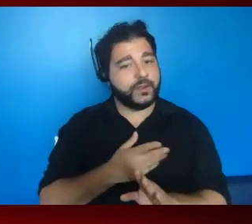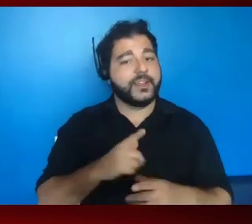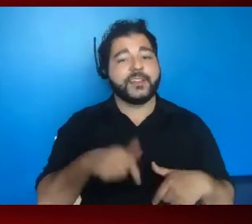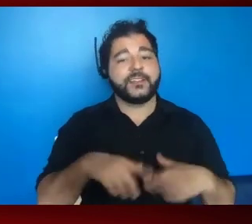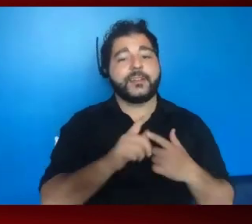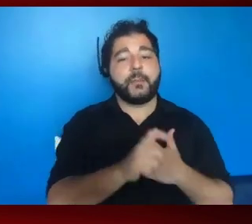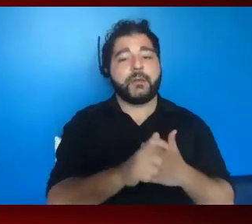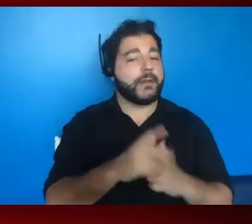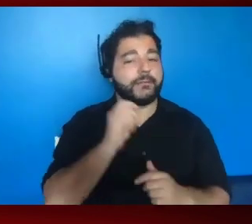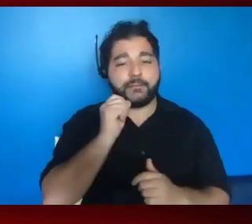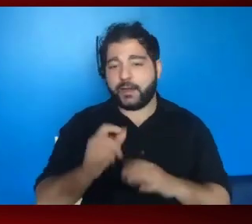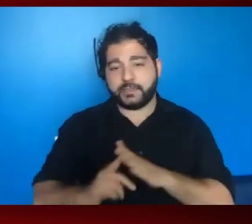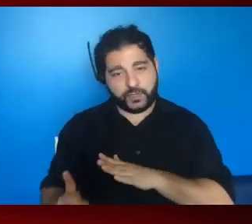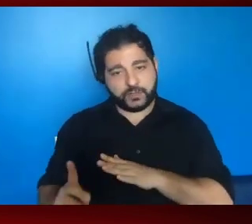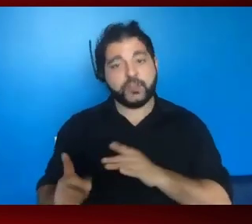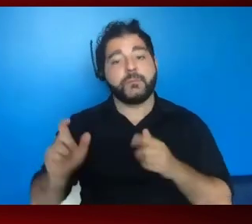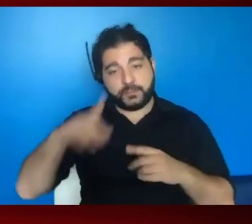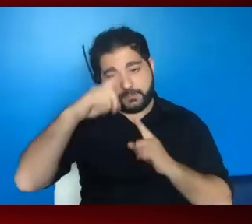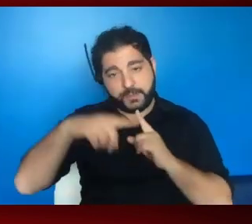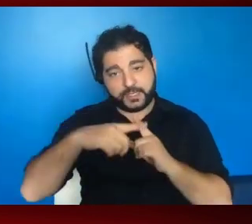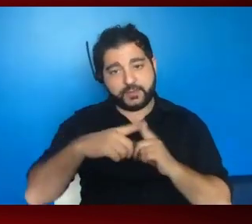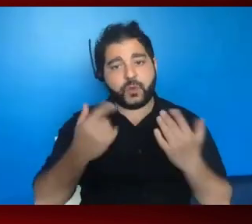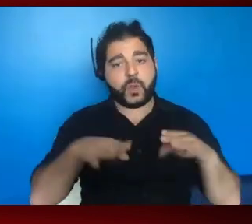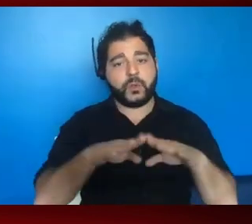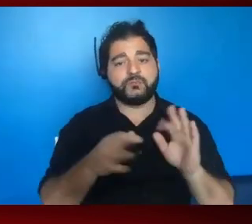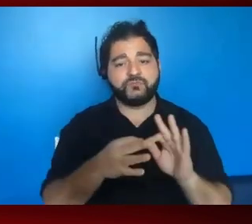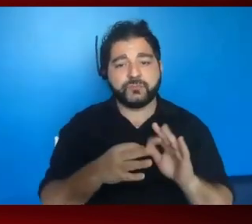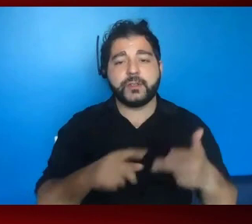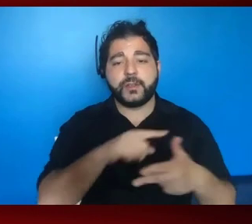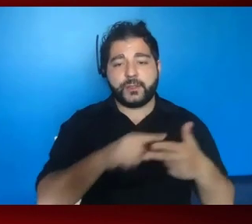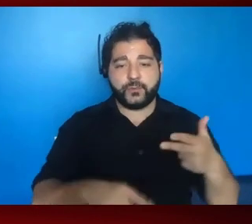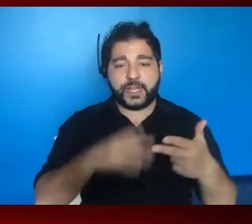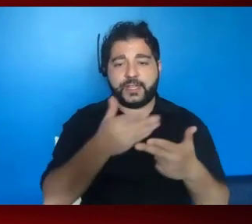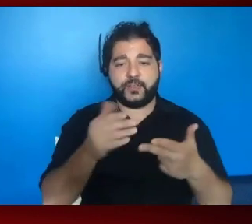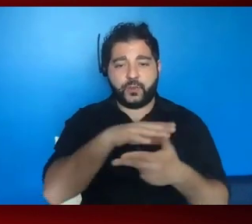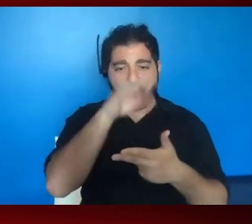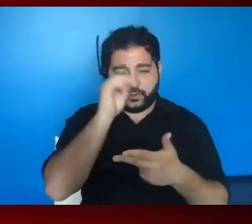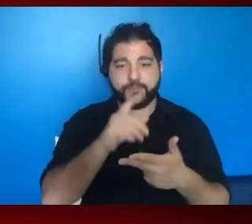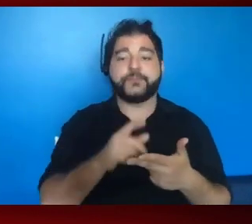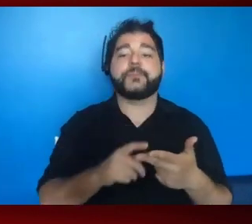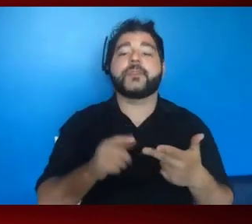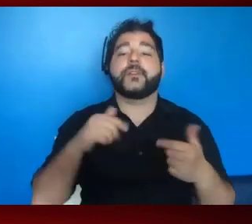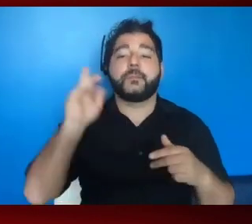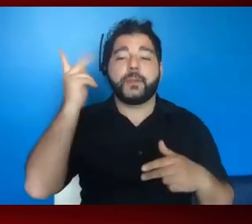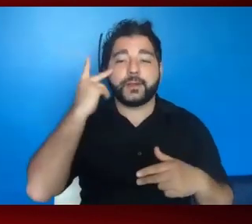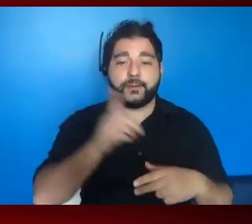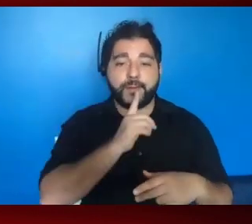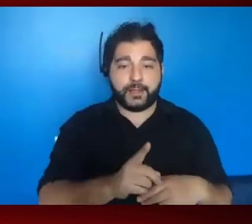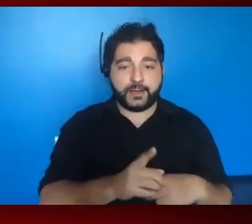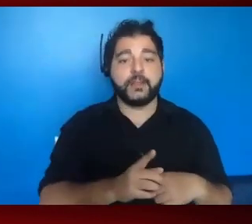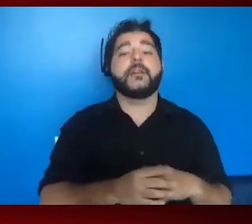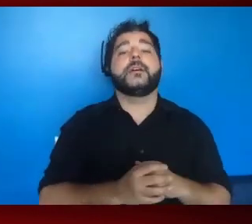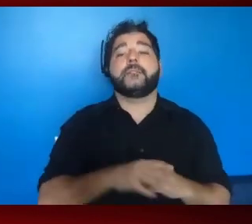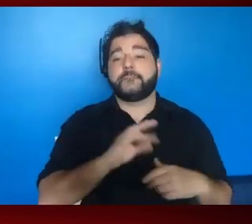stay positive in your meetings. So in closing, I want to leave you with three takeaways of how I see this political reality before us. First,